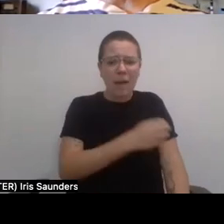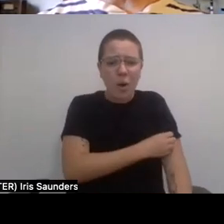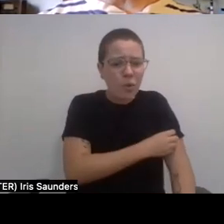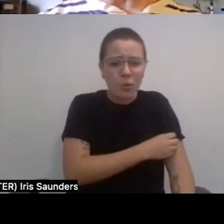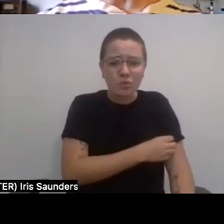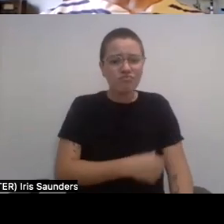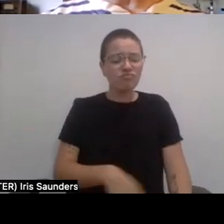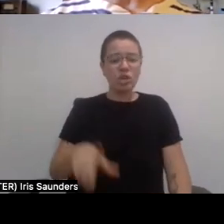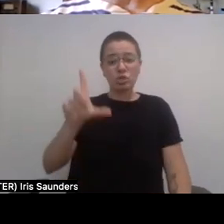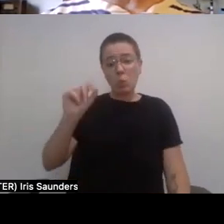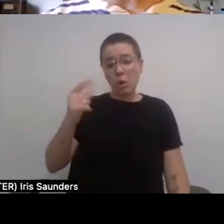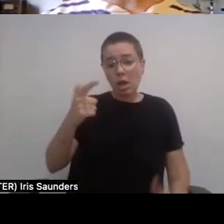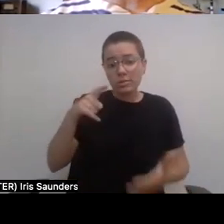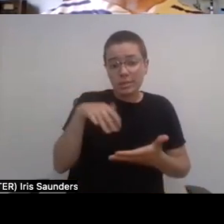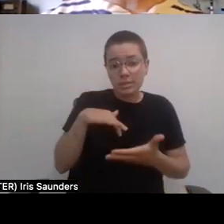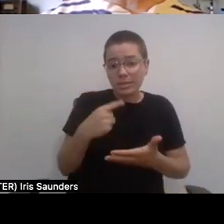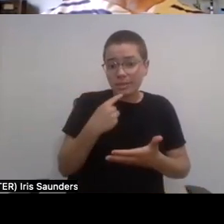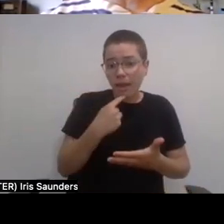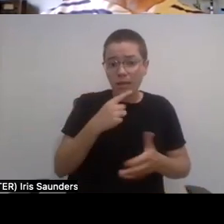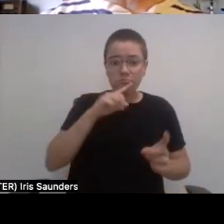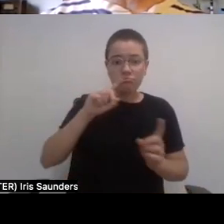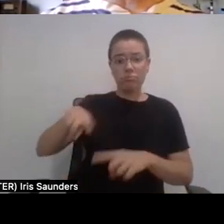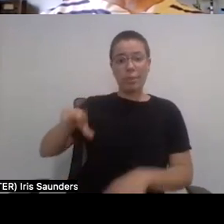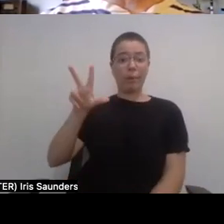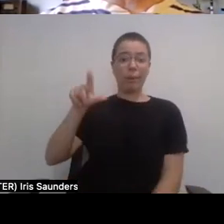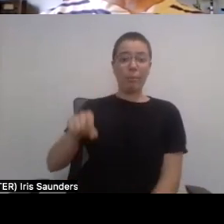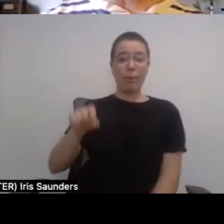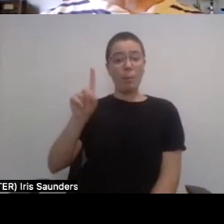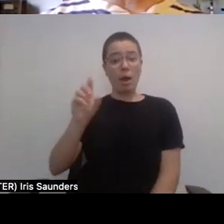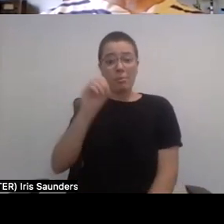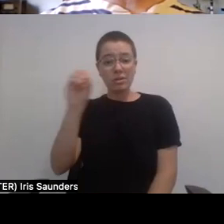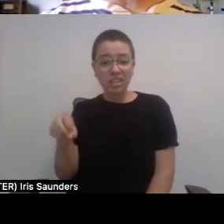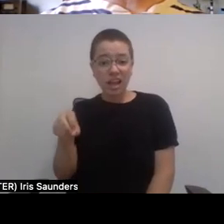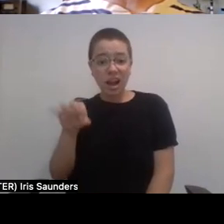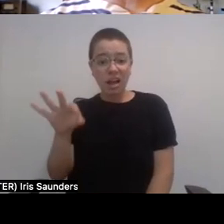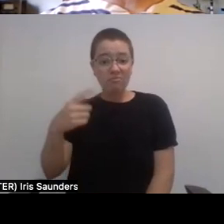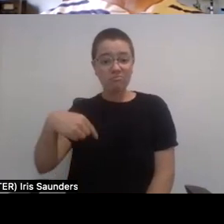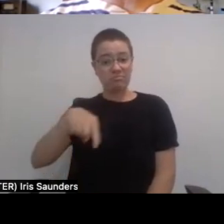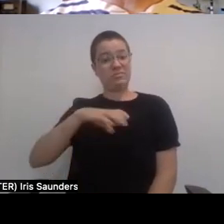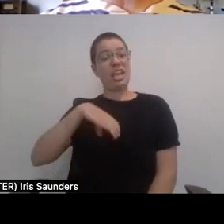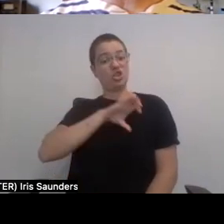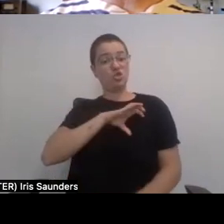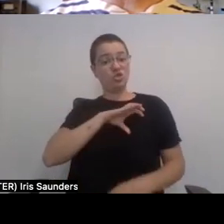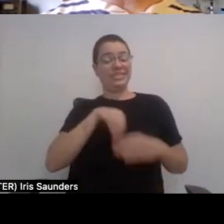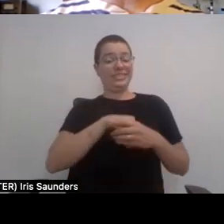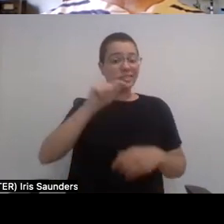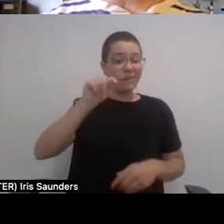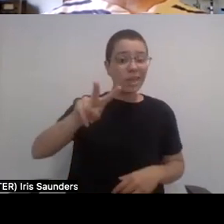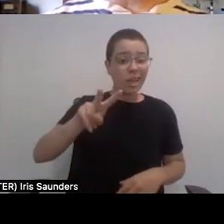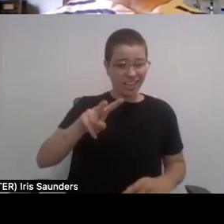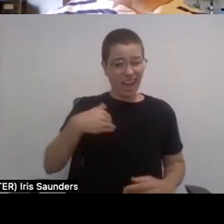2021 study has shown only 3.1% of characters in film and television are disabled,